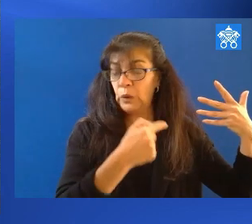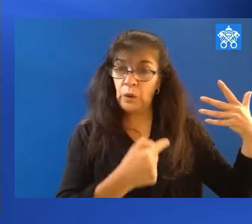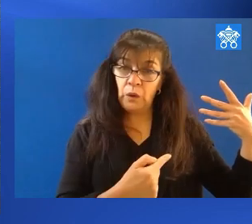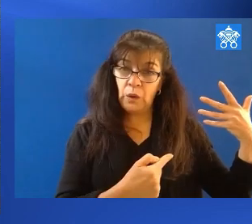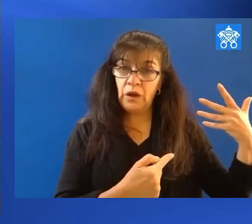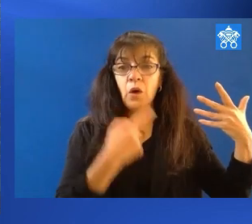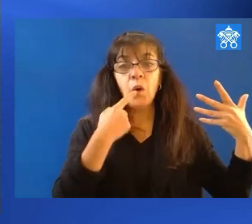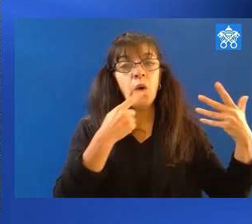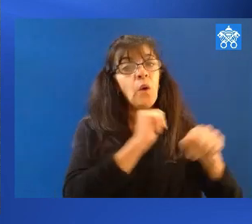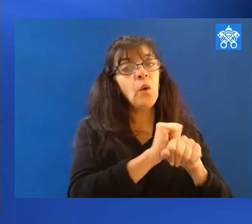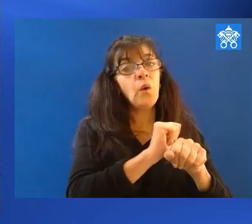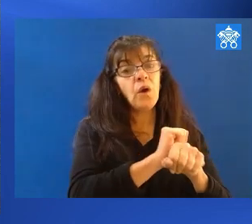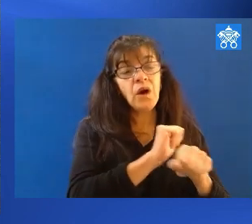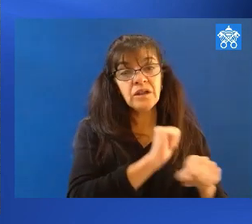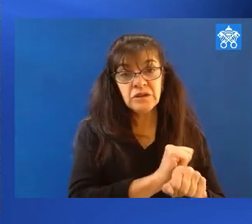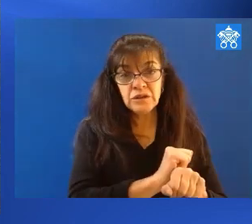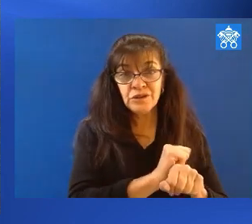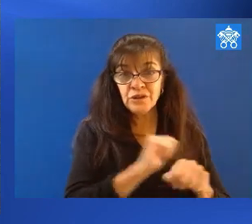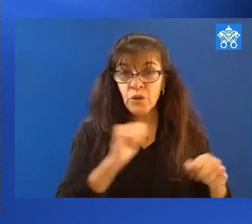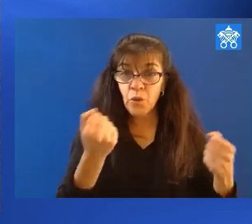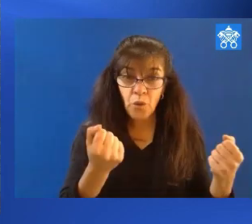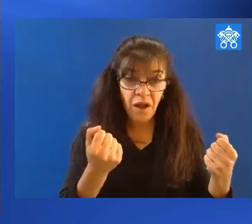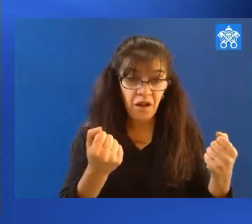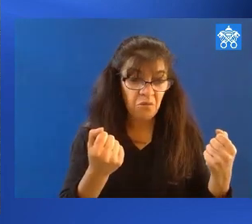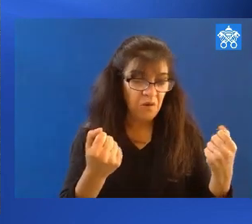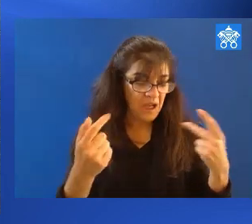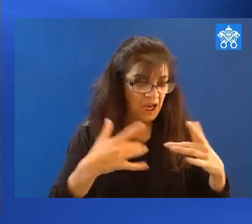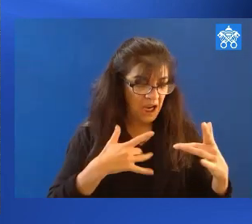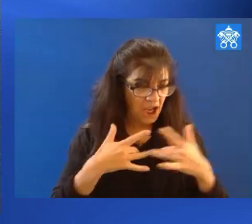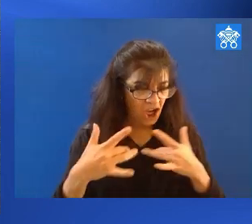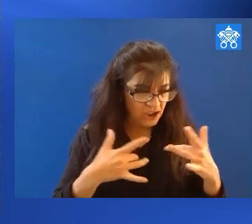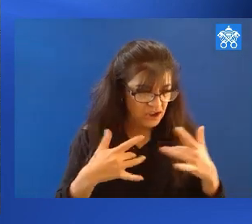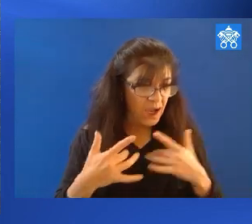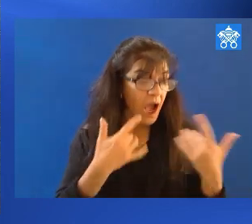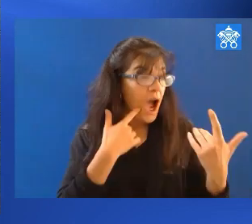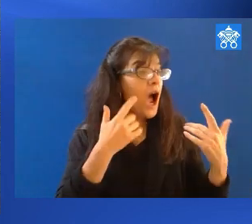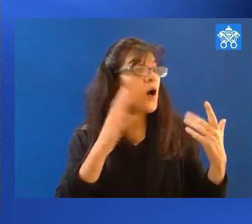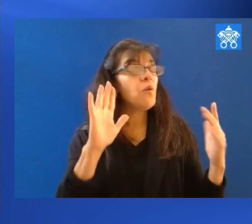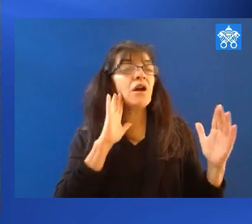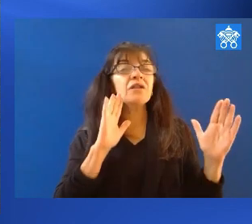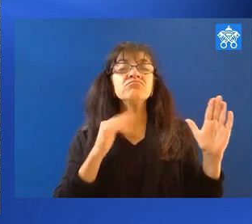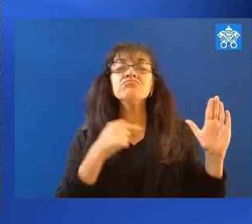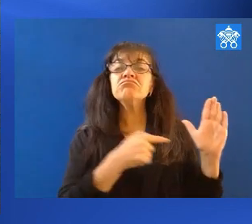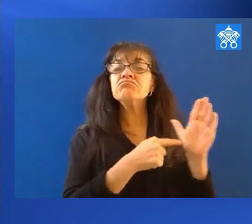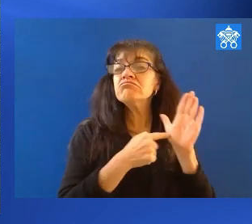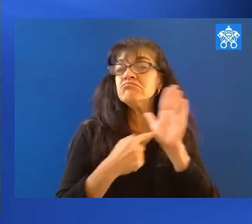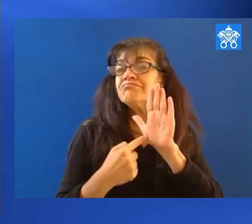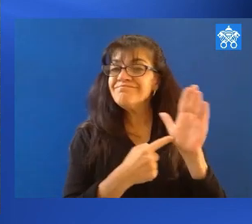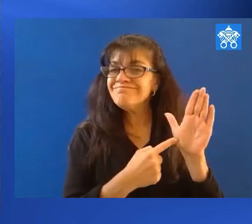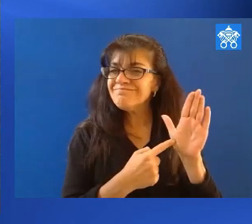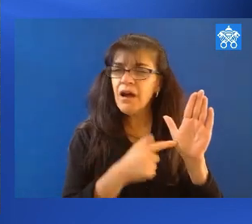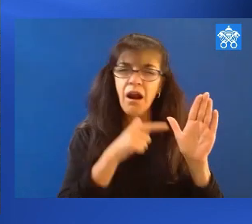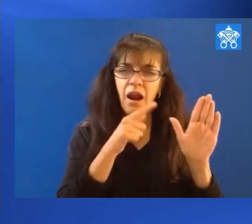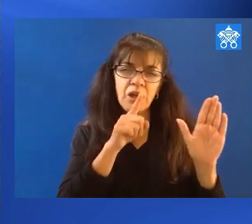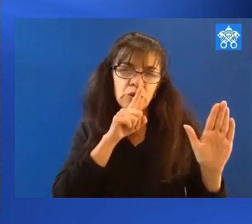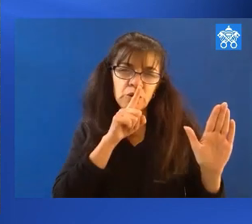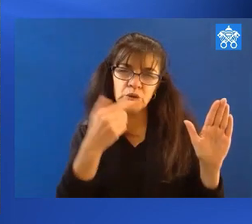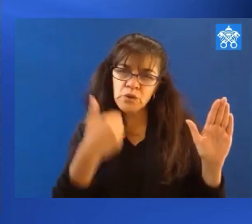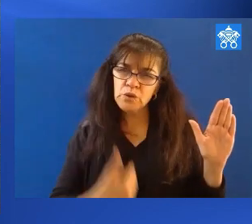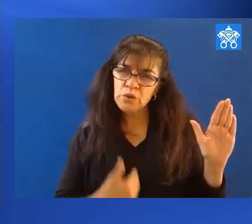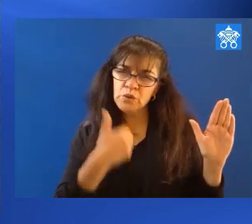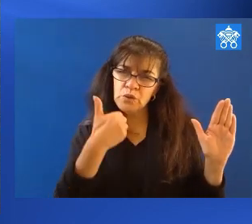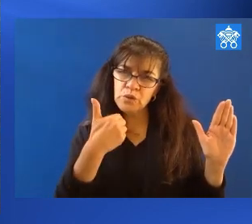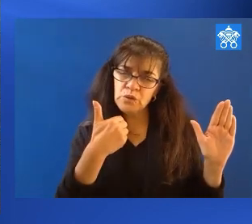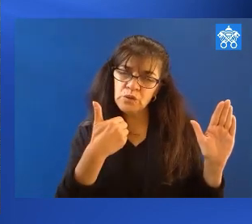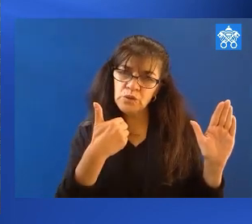lists of our good works, when we concern ourselves with how we appear rather than how we are, when